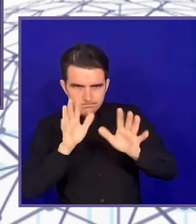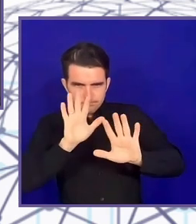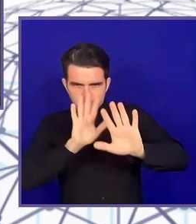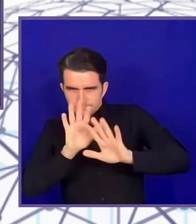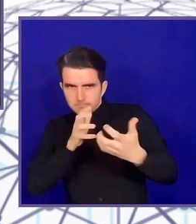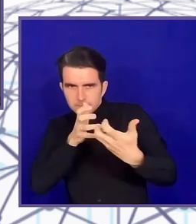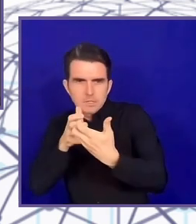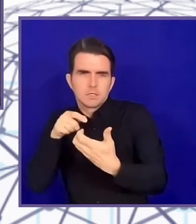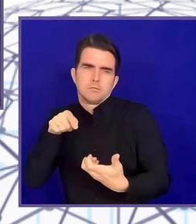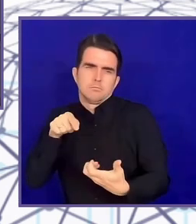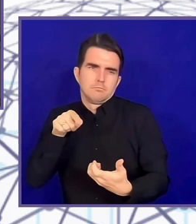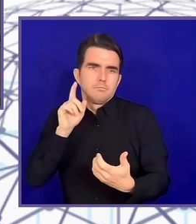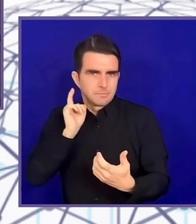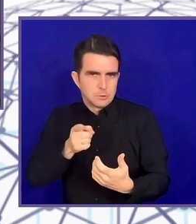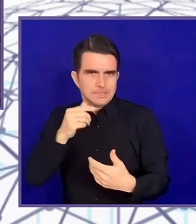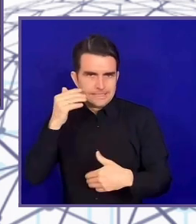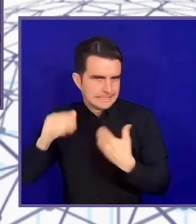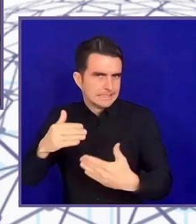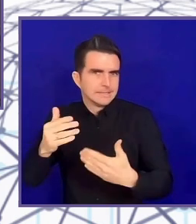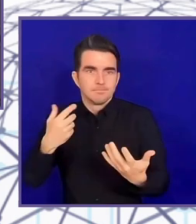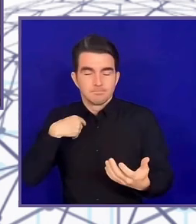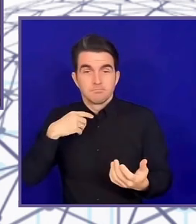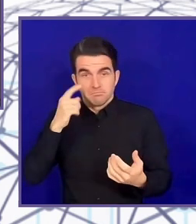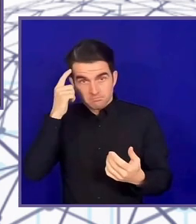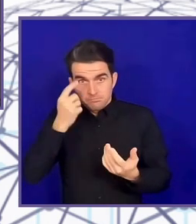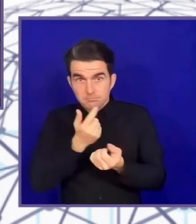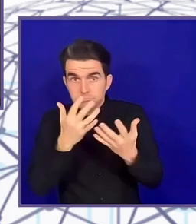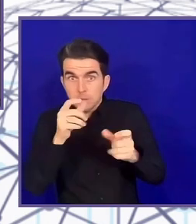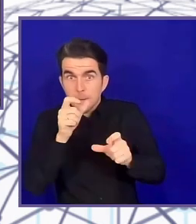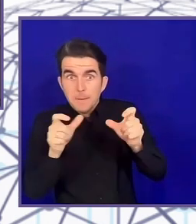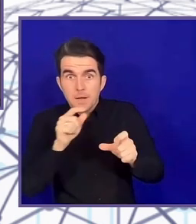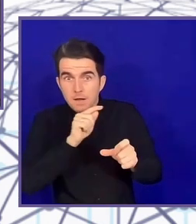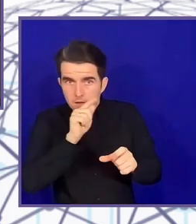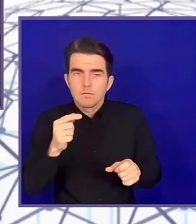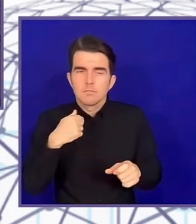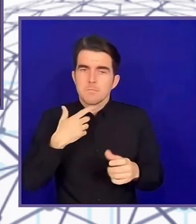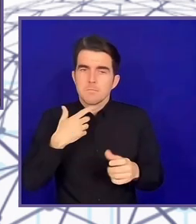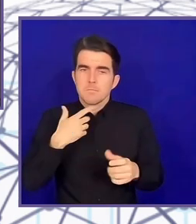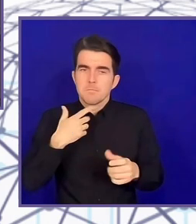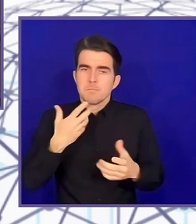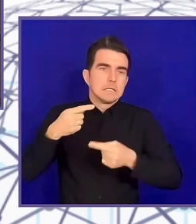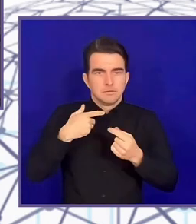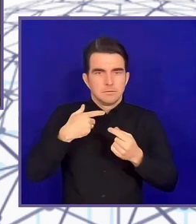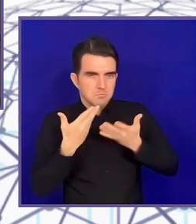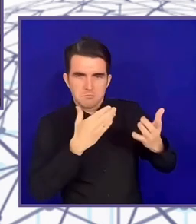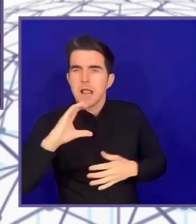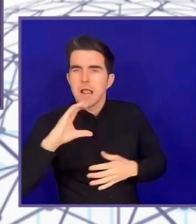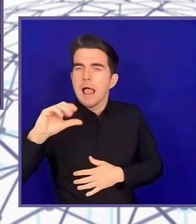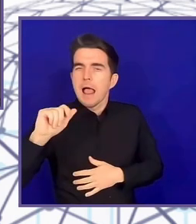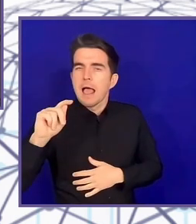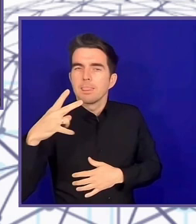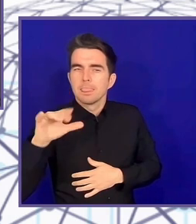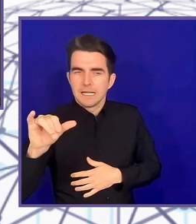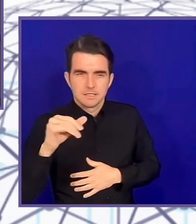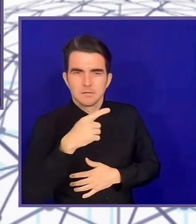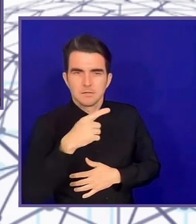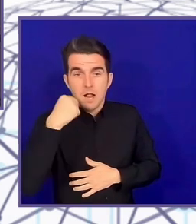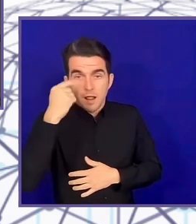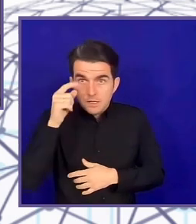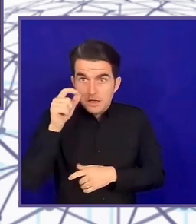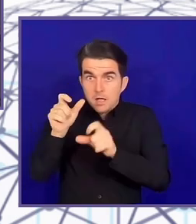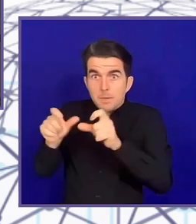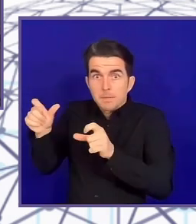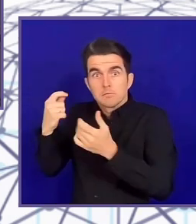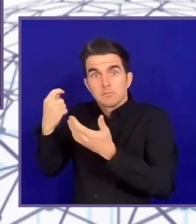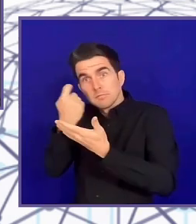I think designers who want to work in an area of disability that they might not have lived experience in,